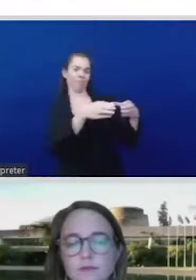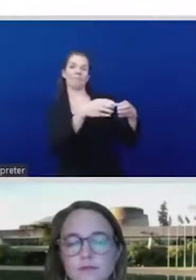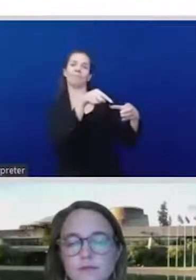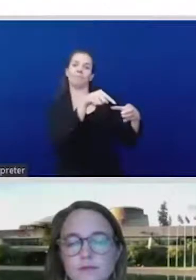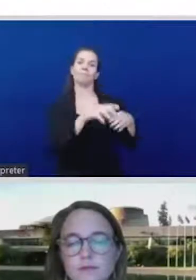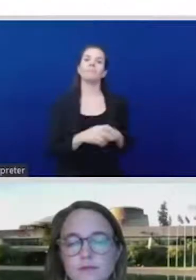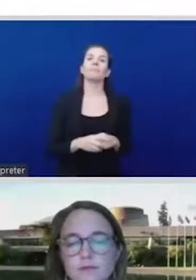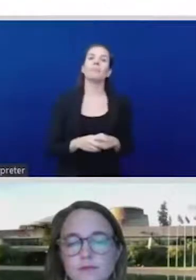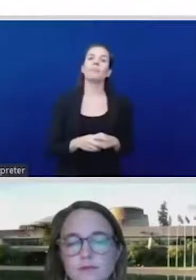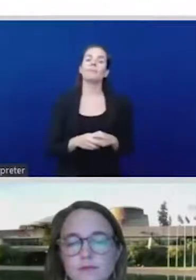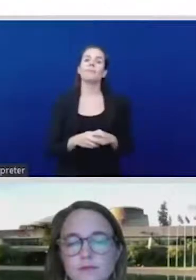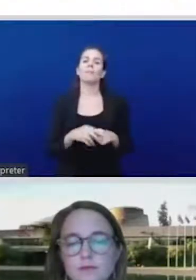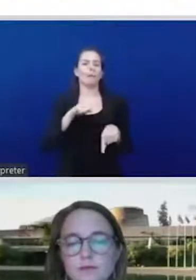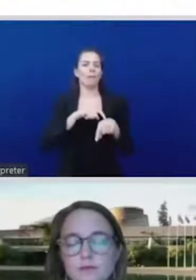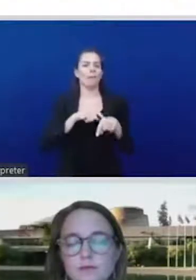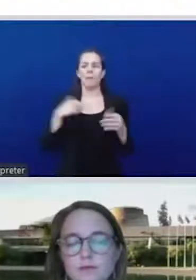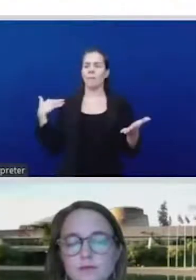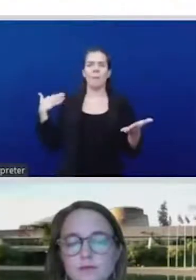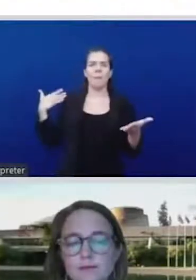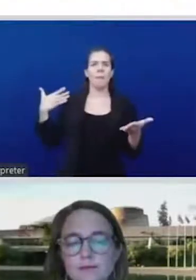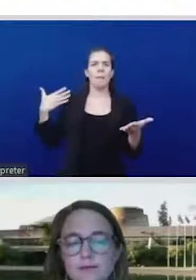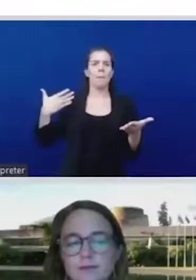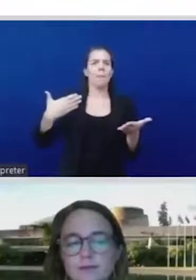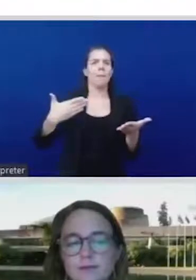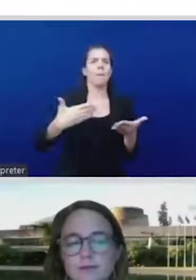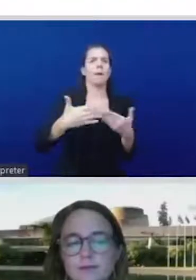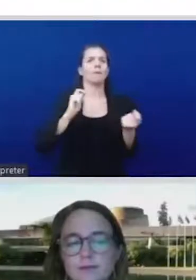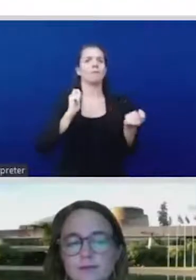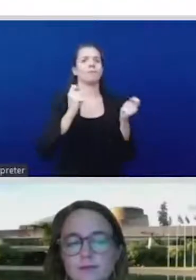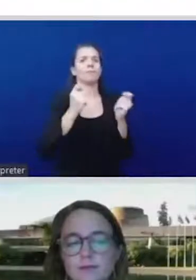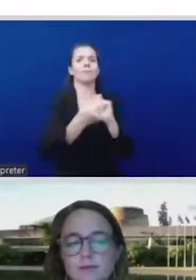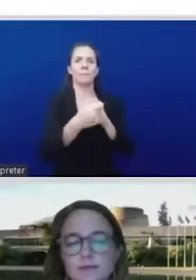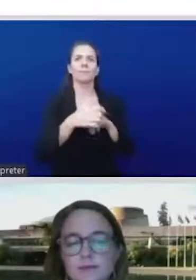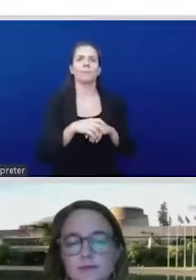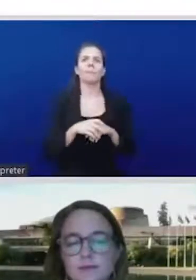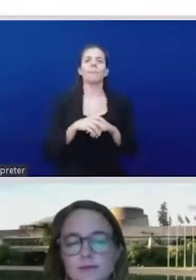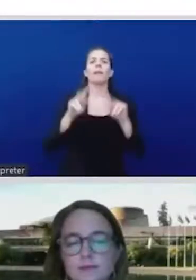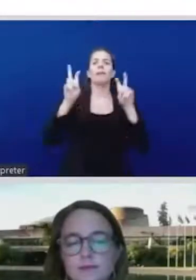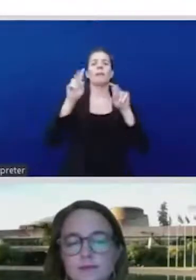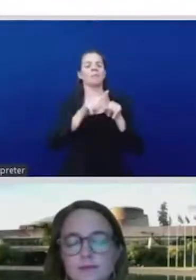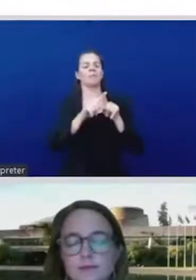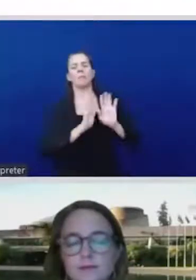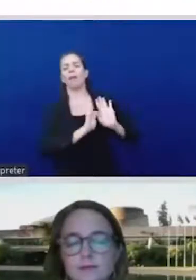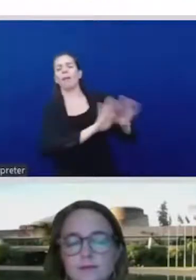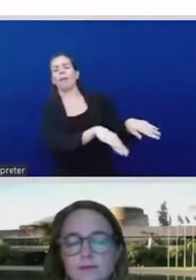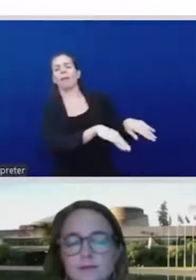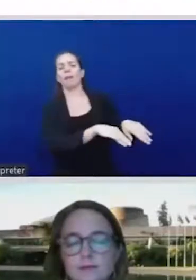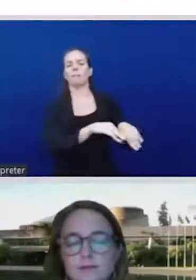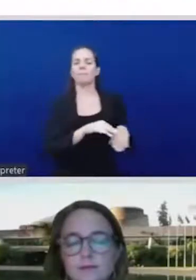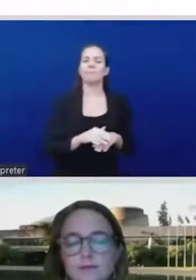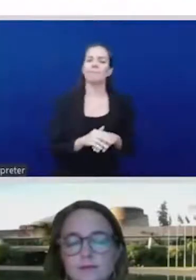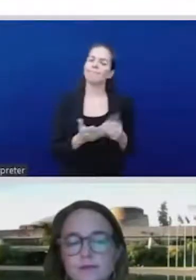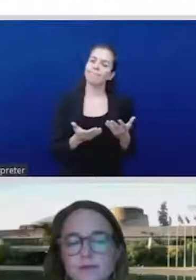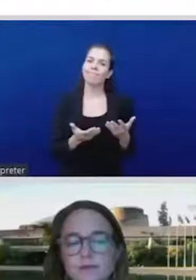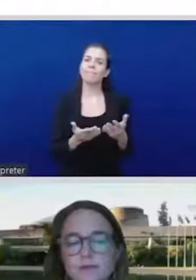do we mean by sustainability? And probably Sandra can can talk to that. So the question to you, Sandra is along the same lines of